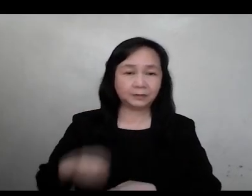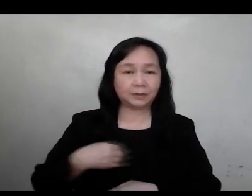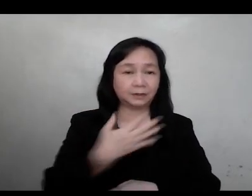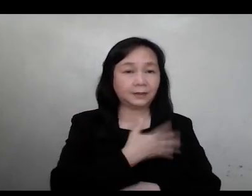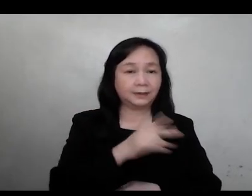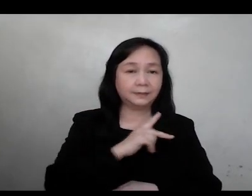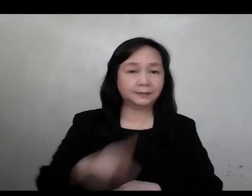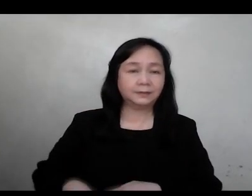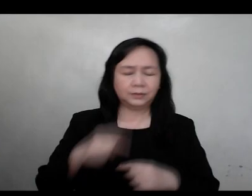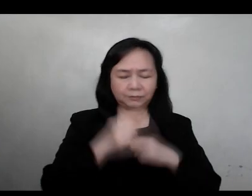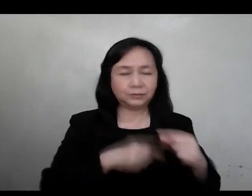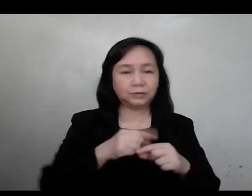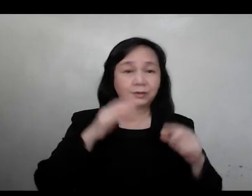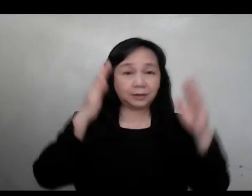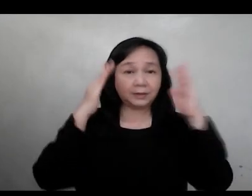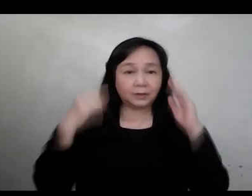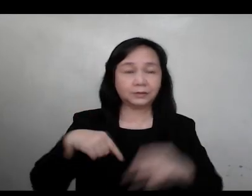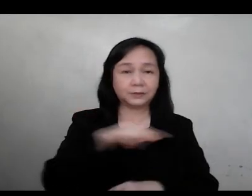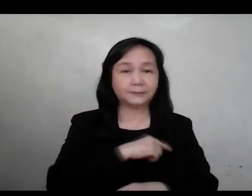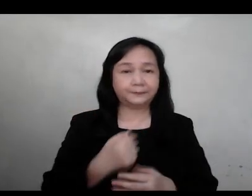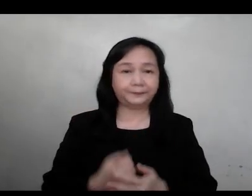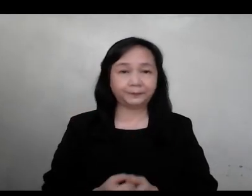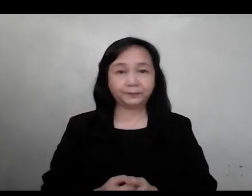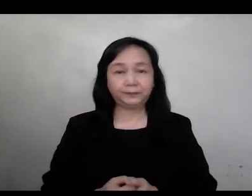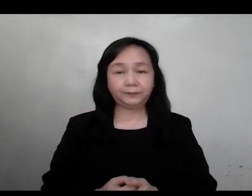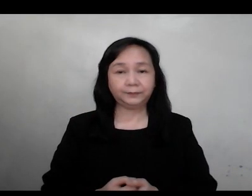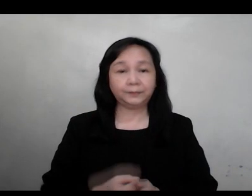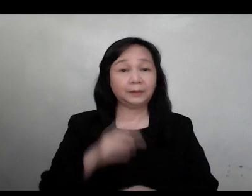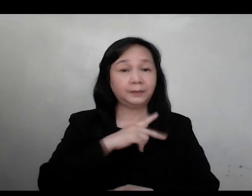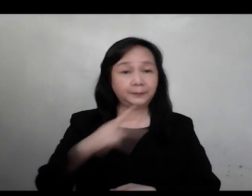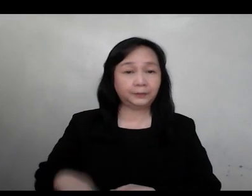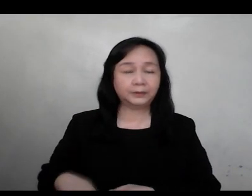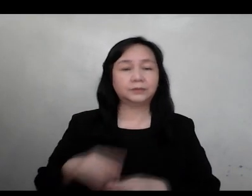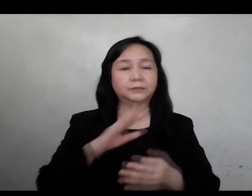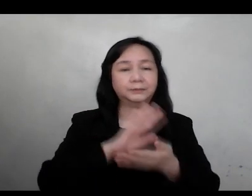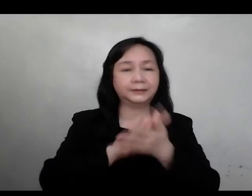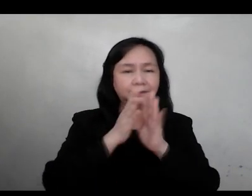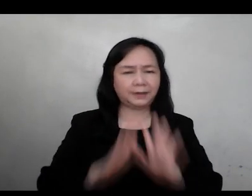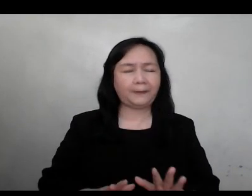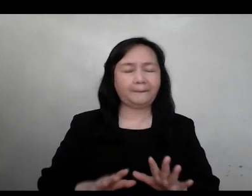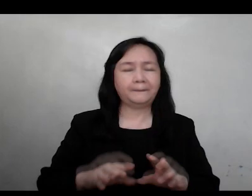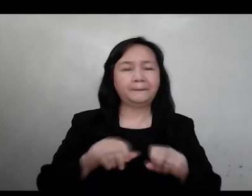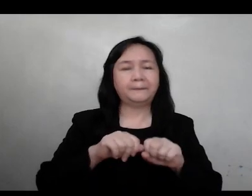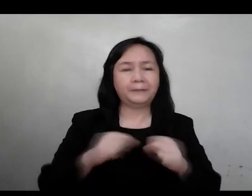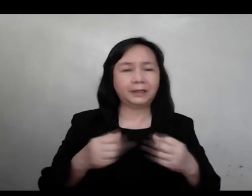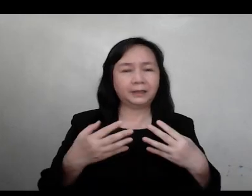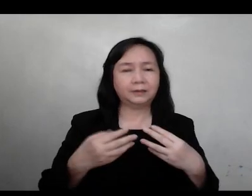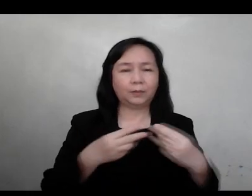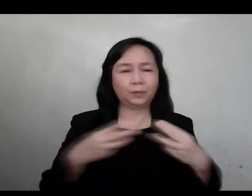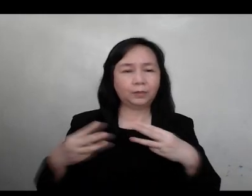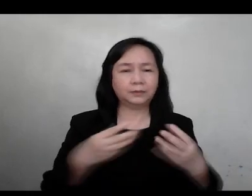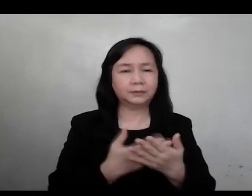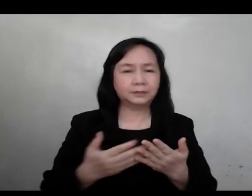Christ our King, graciously hear us. Prince of Peace, break the weapons of war,